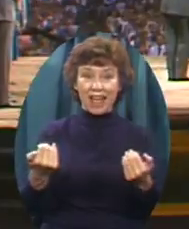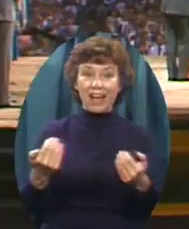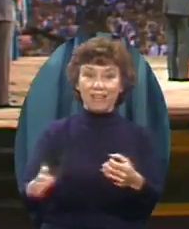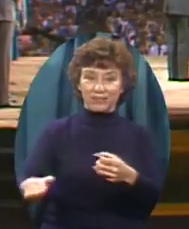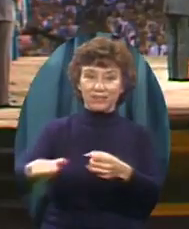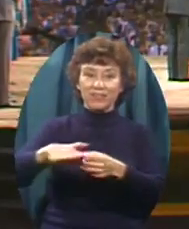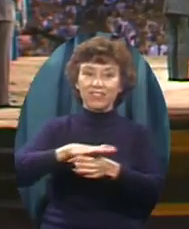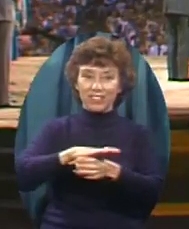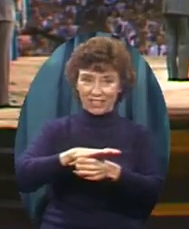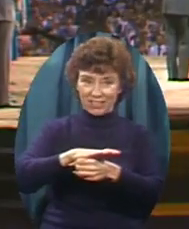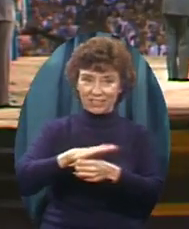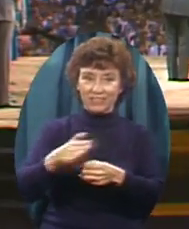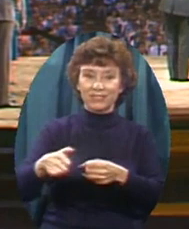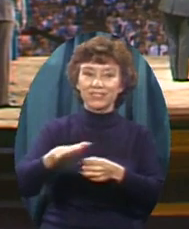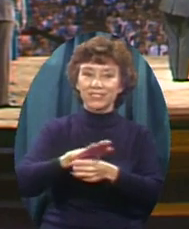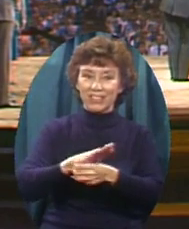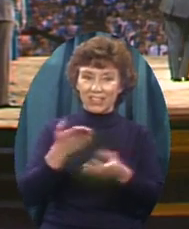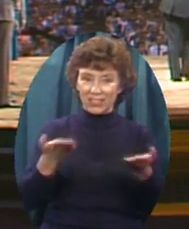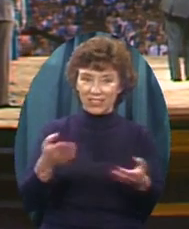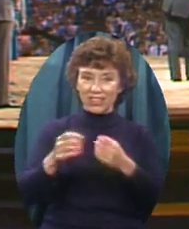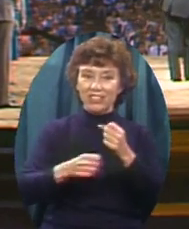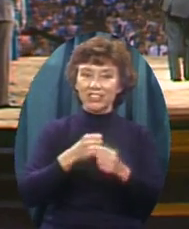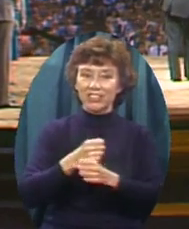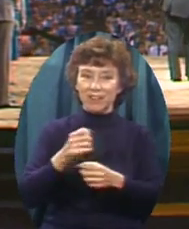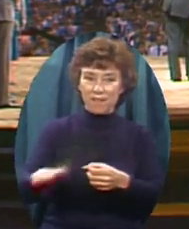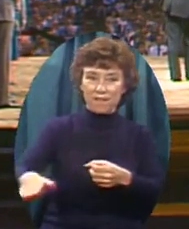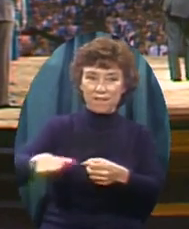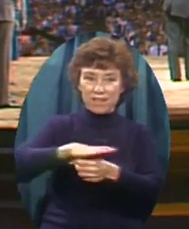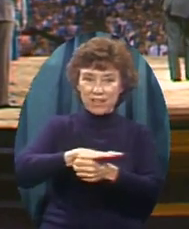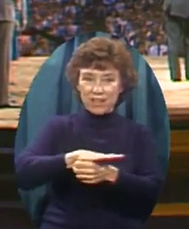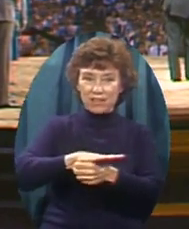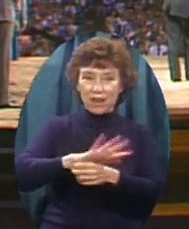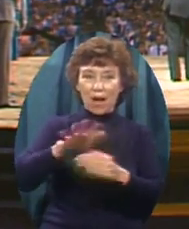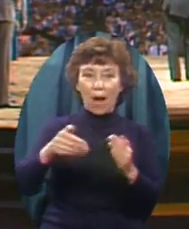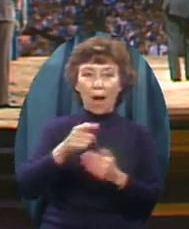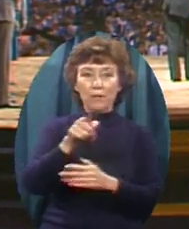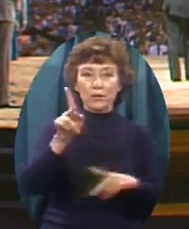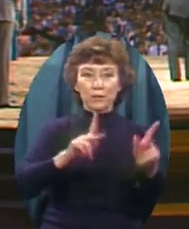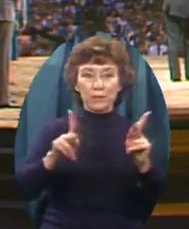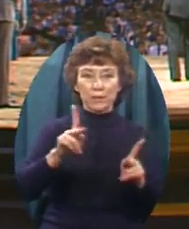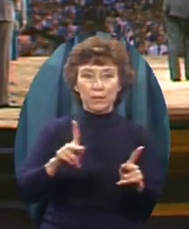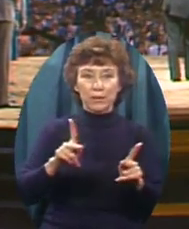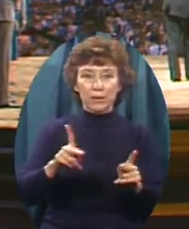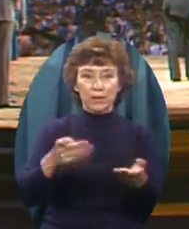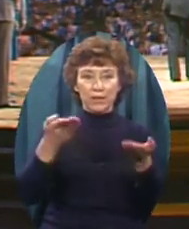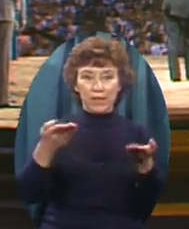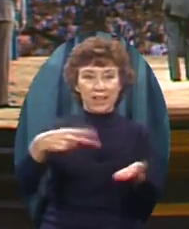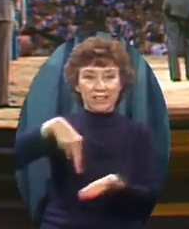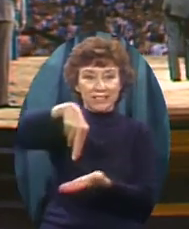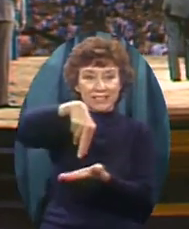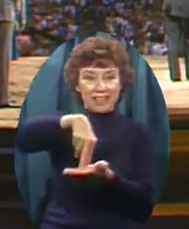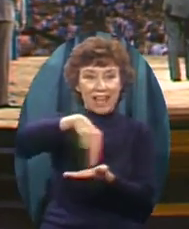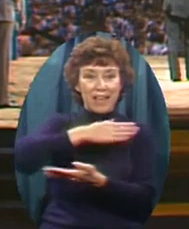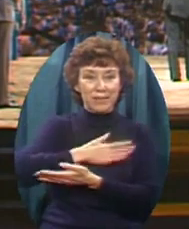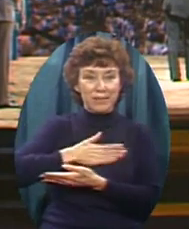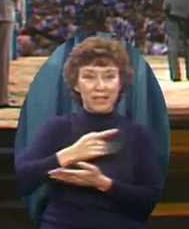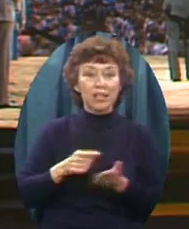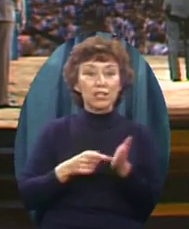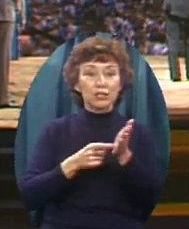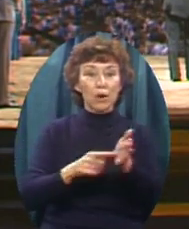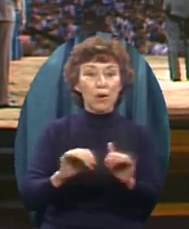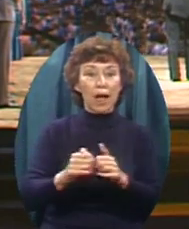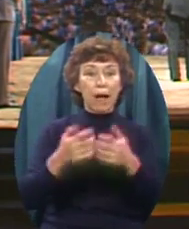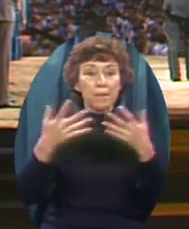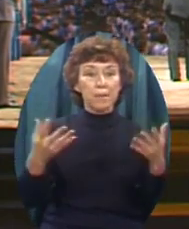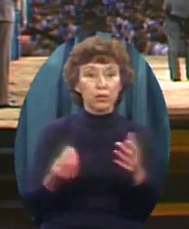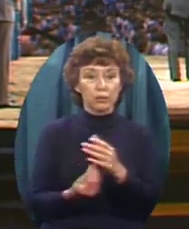graphically show our folks at home how much we have grown, would all of you in that section, all the way to the ceiling, stand right now. Come on, you hams.